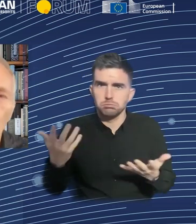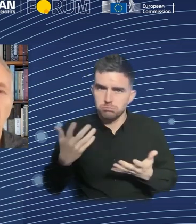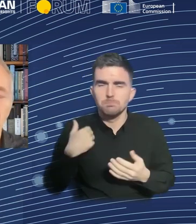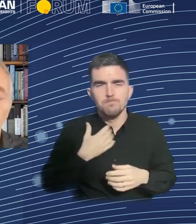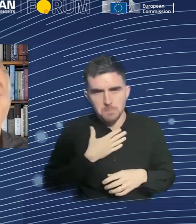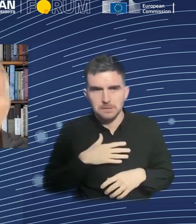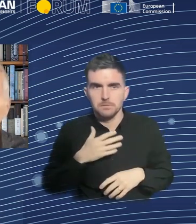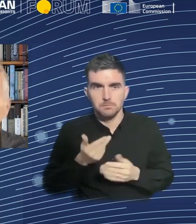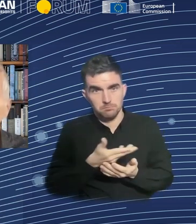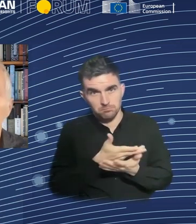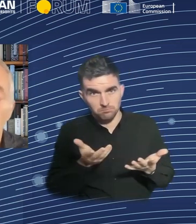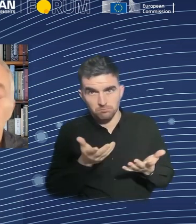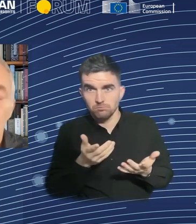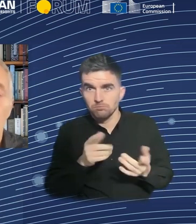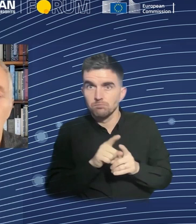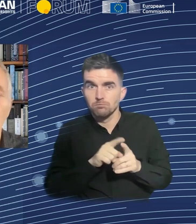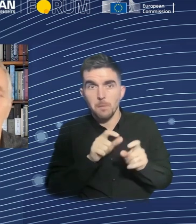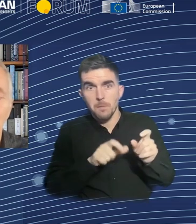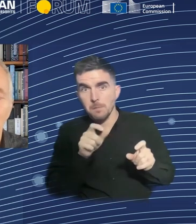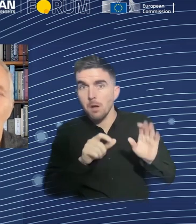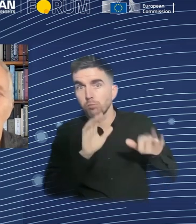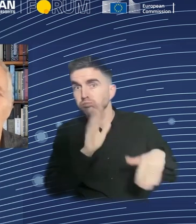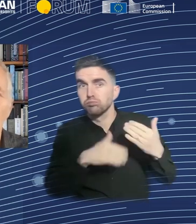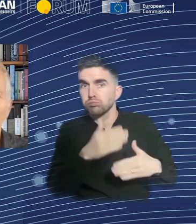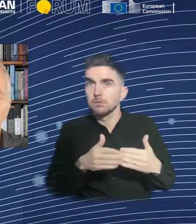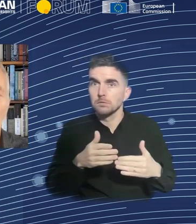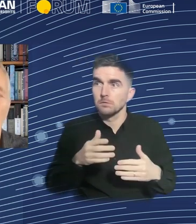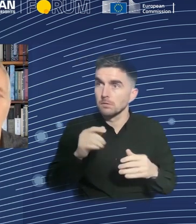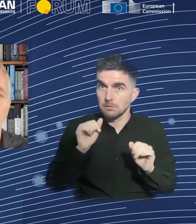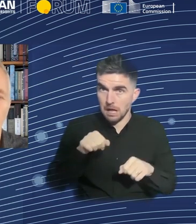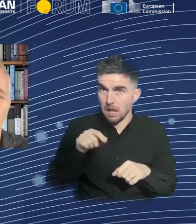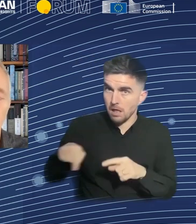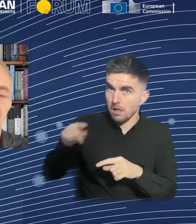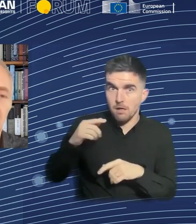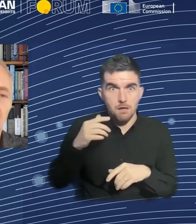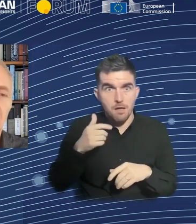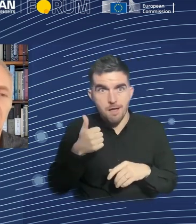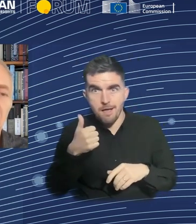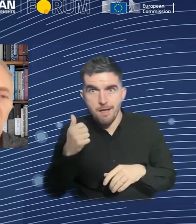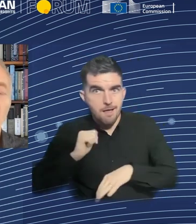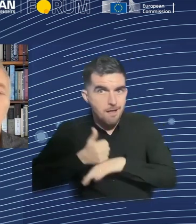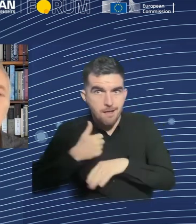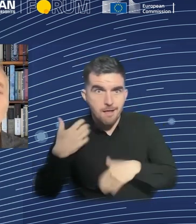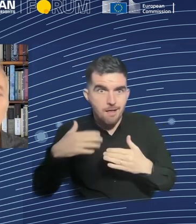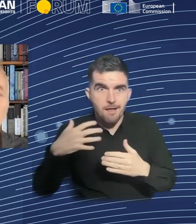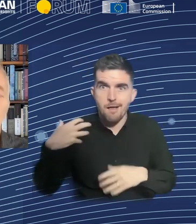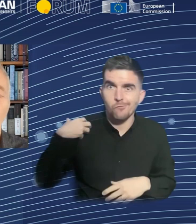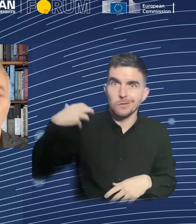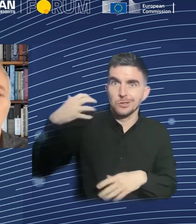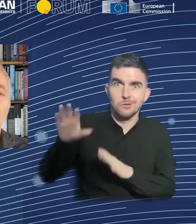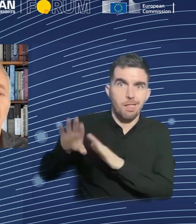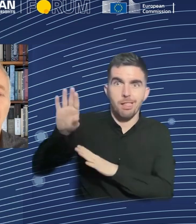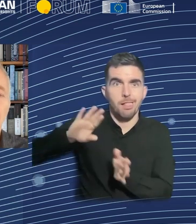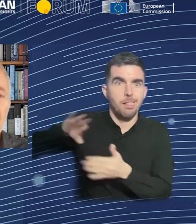two ways to do that. And one is to make sure that the technology itself is widely distributed. And the other is to make sure